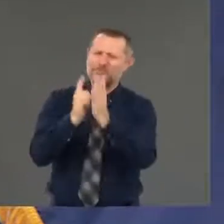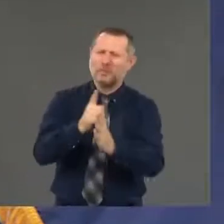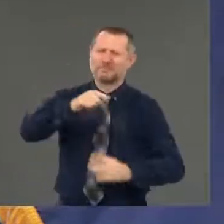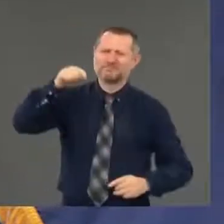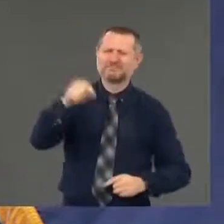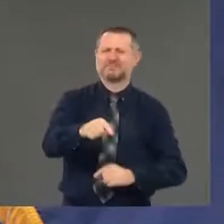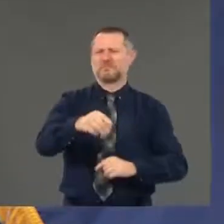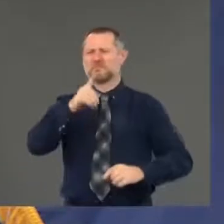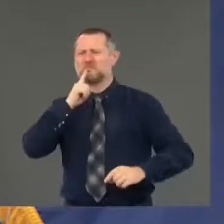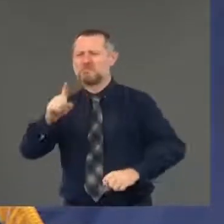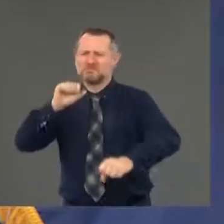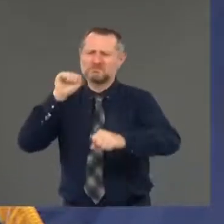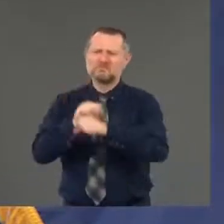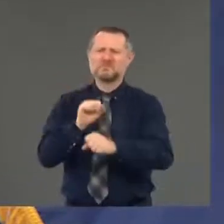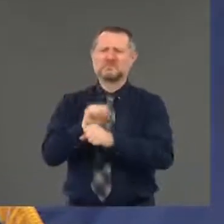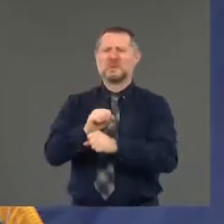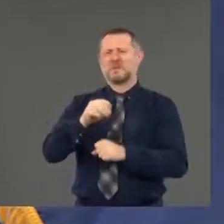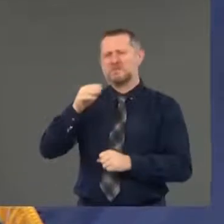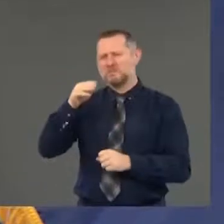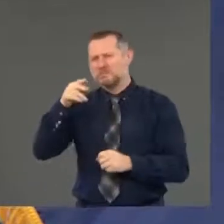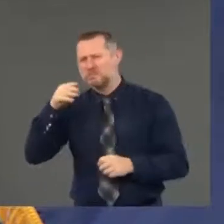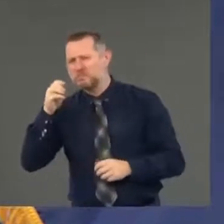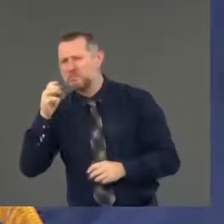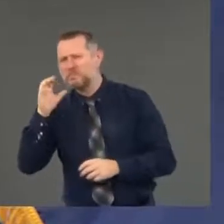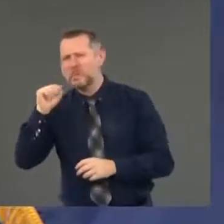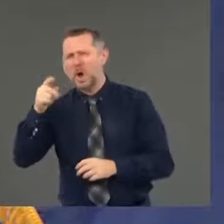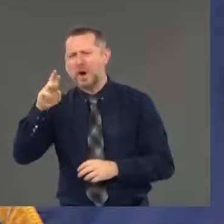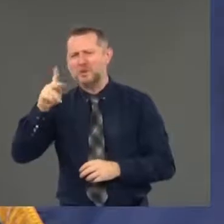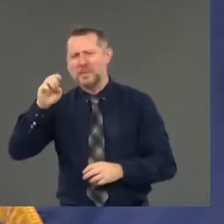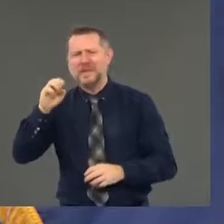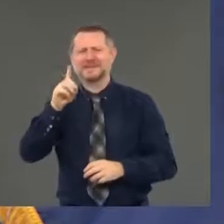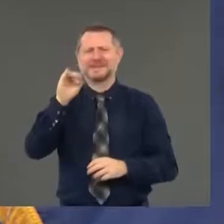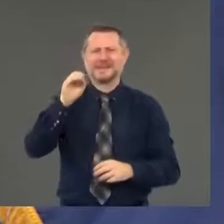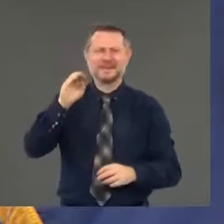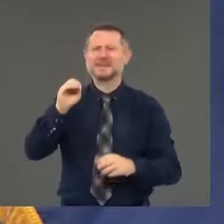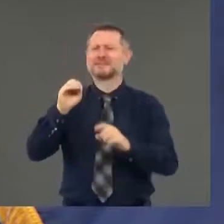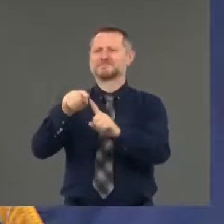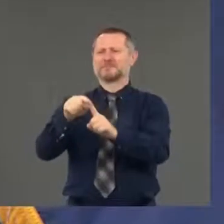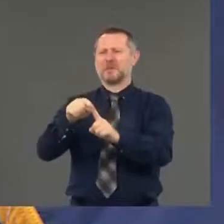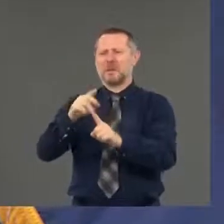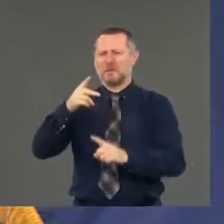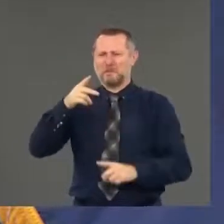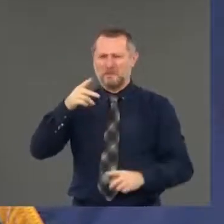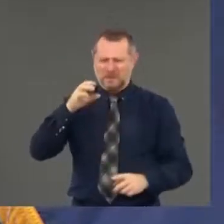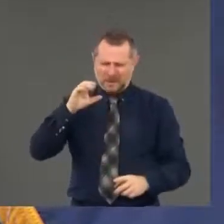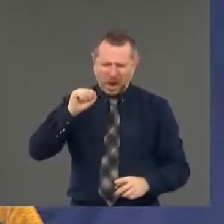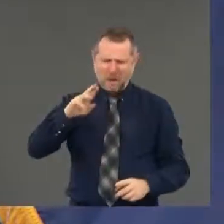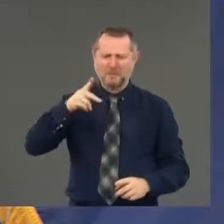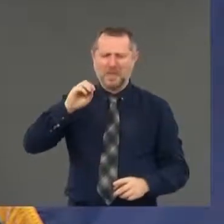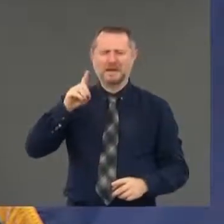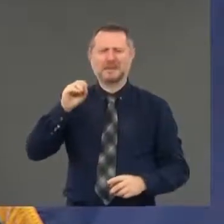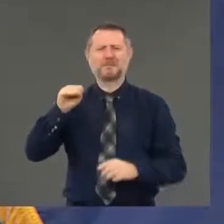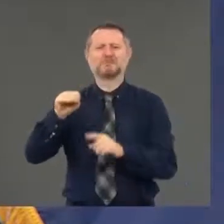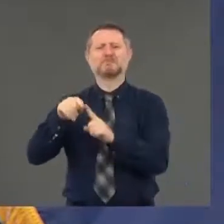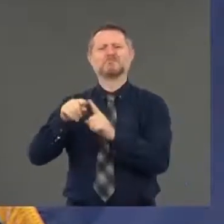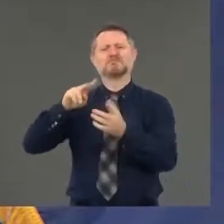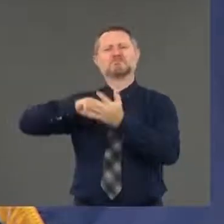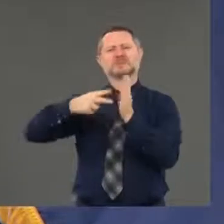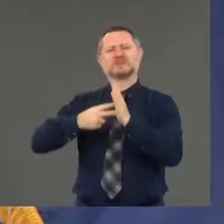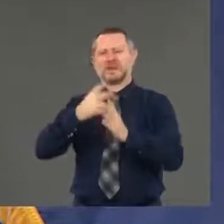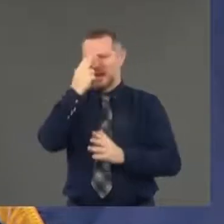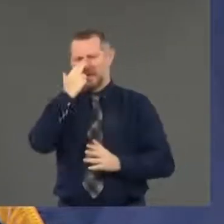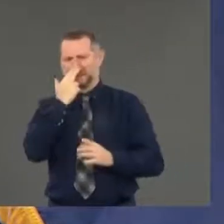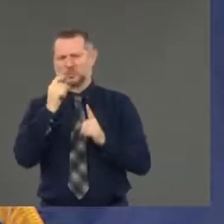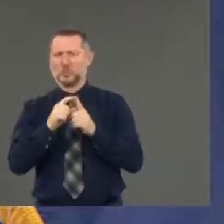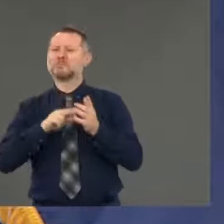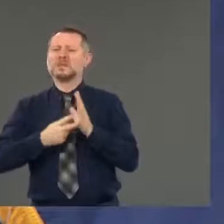to make real reform. And that's what I've always done. You, unfortunately, have a